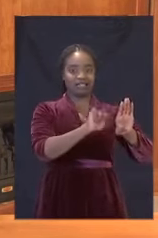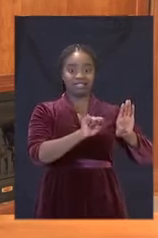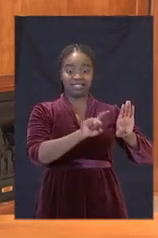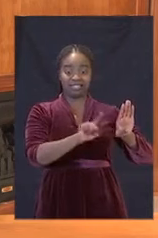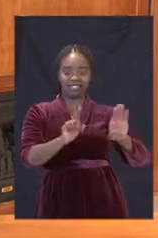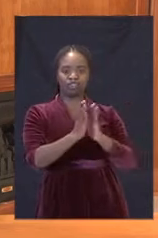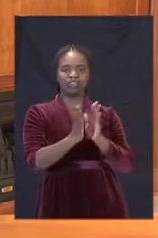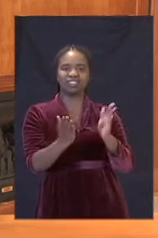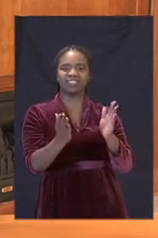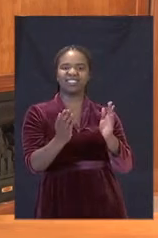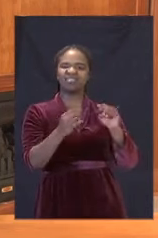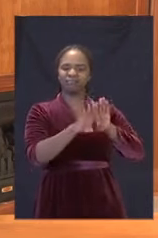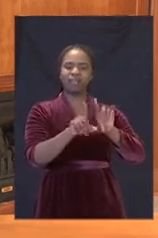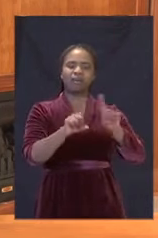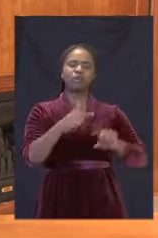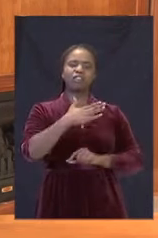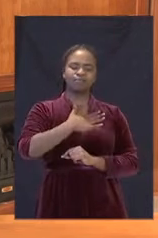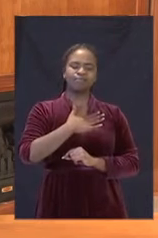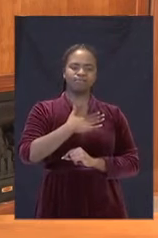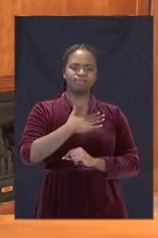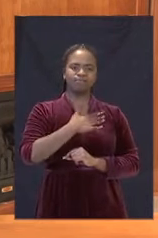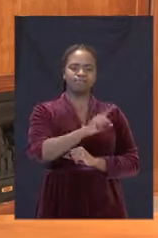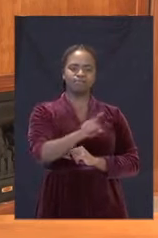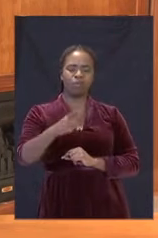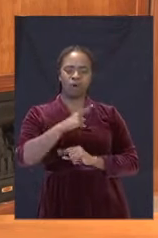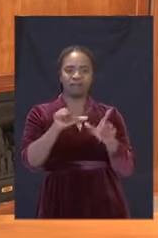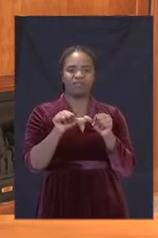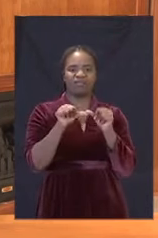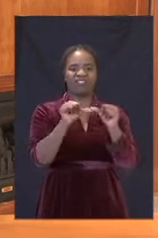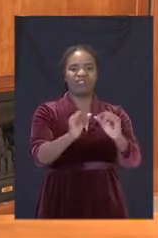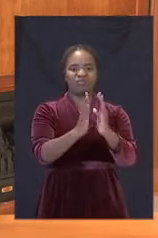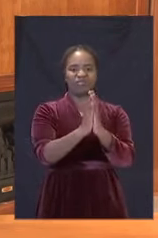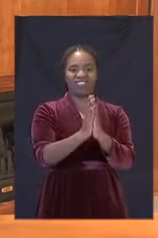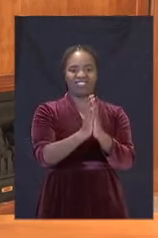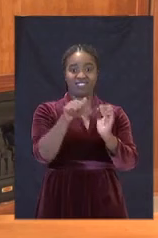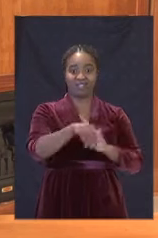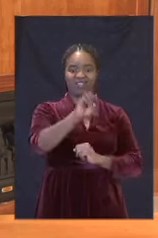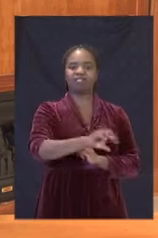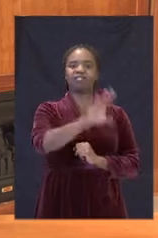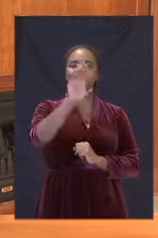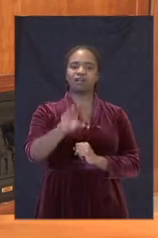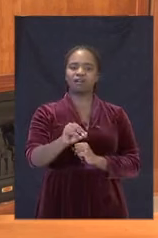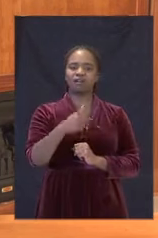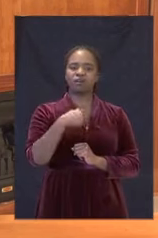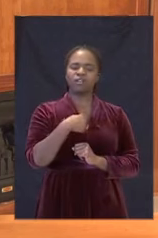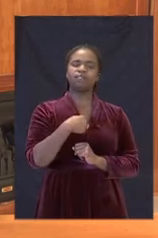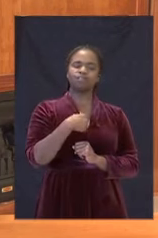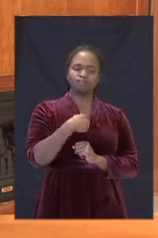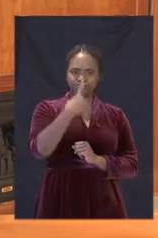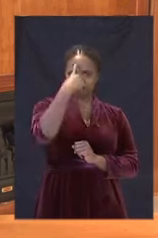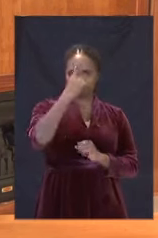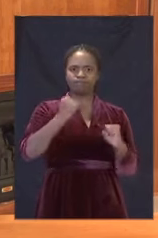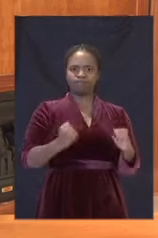we have strongly felt their presence. They have helped to keep our spirits up.